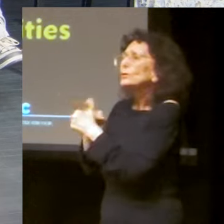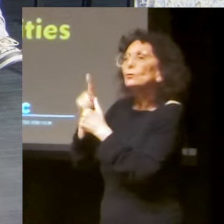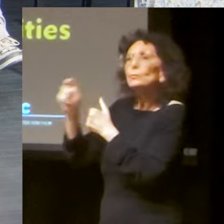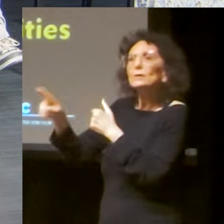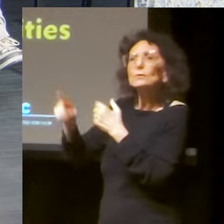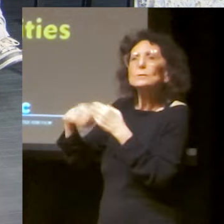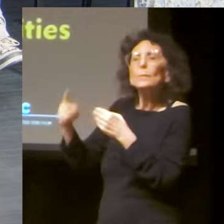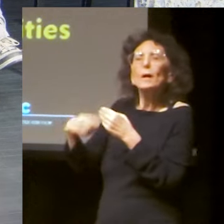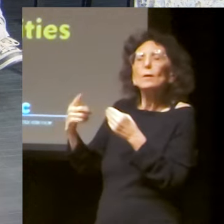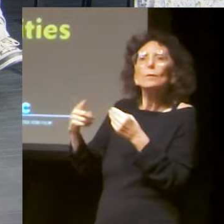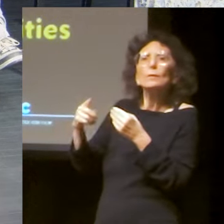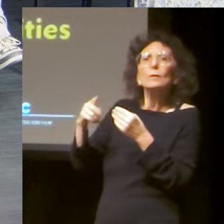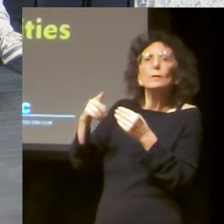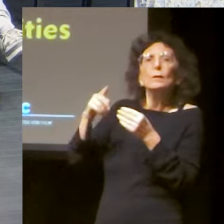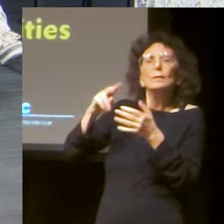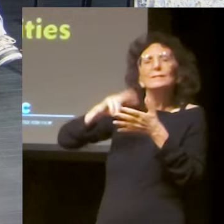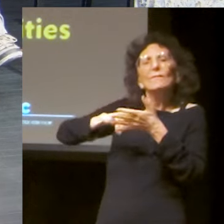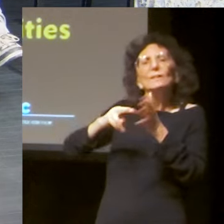Um,